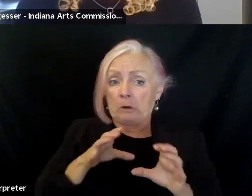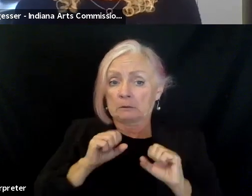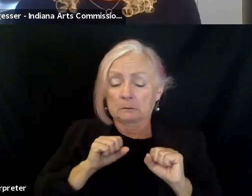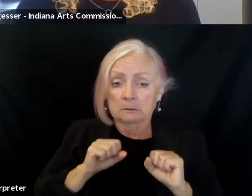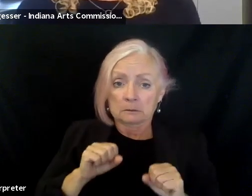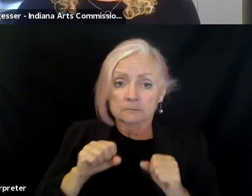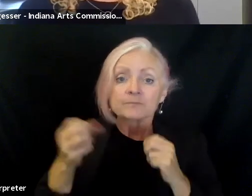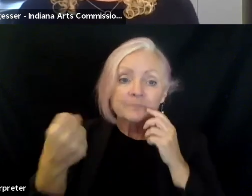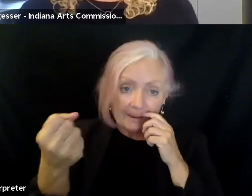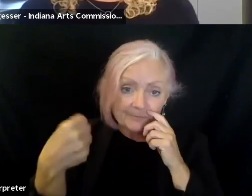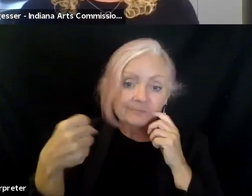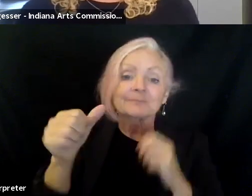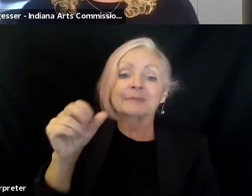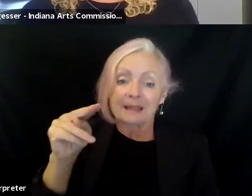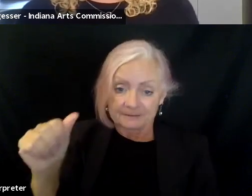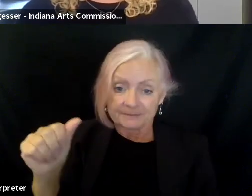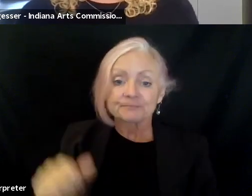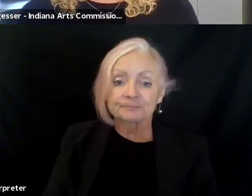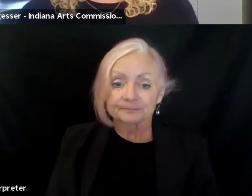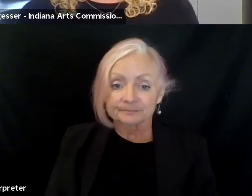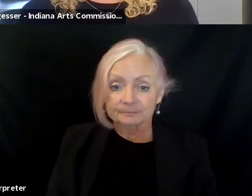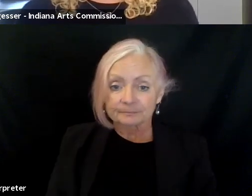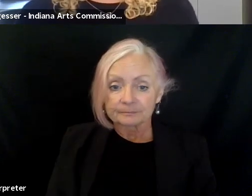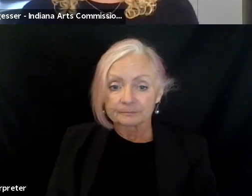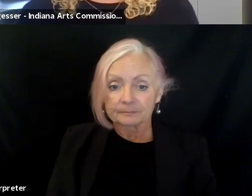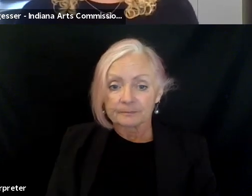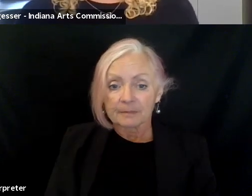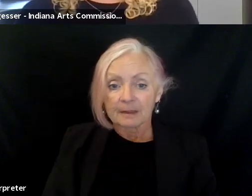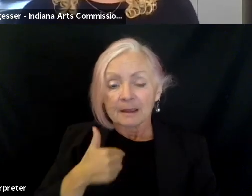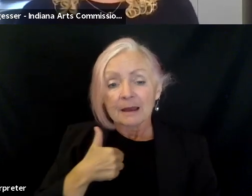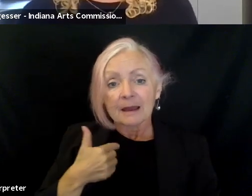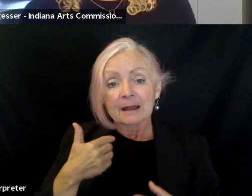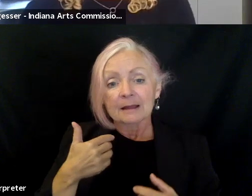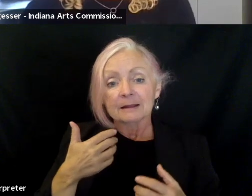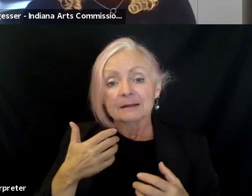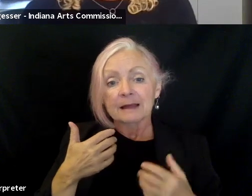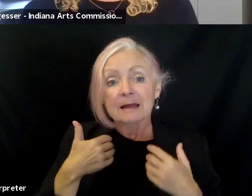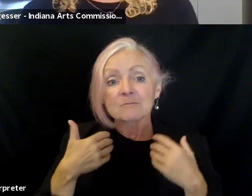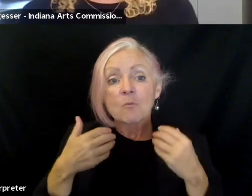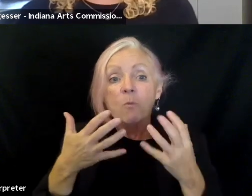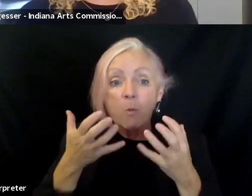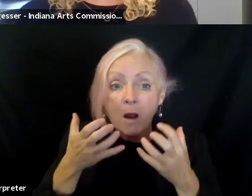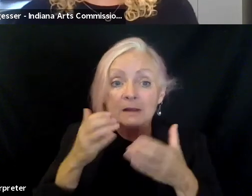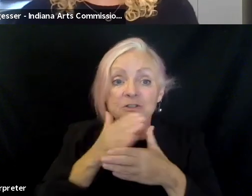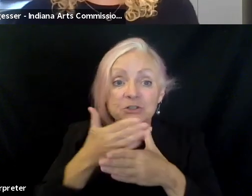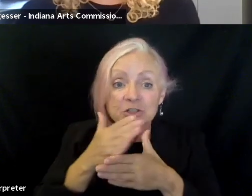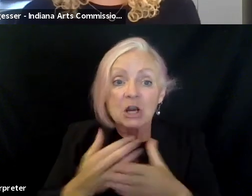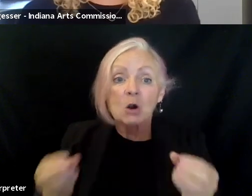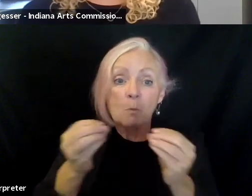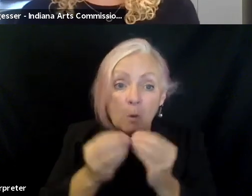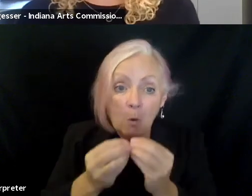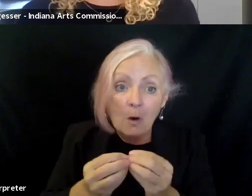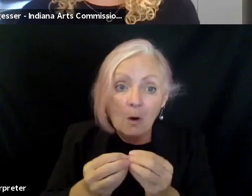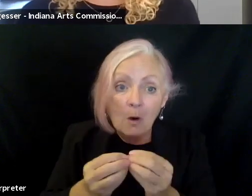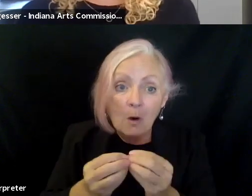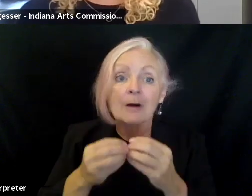Absolutely. I mean, um, I have a lot more I want to share about, um, how we could do this, but even just